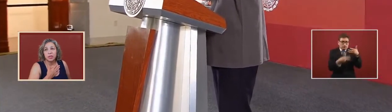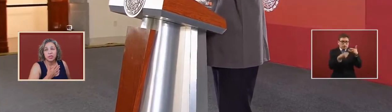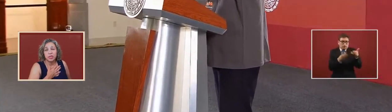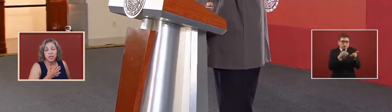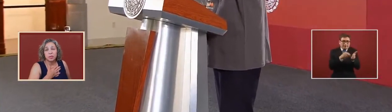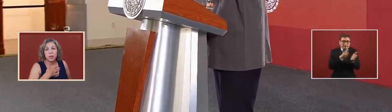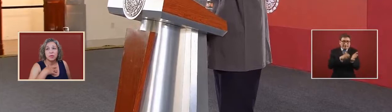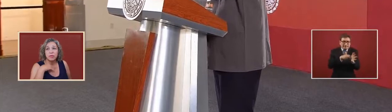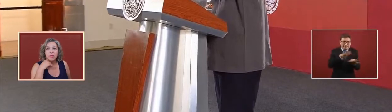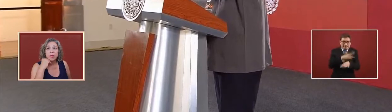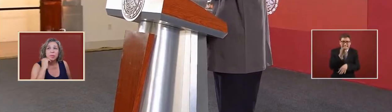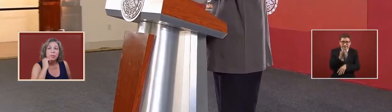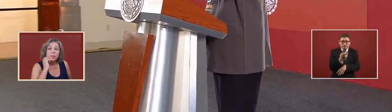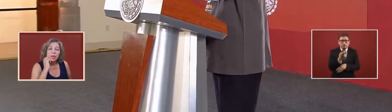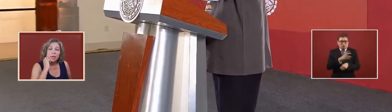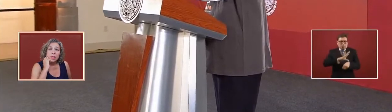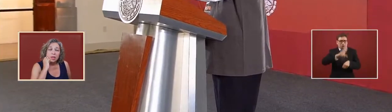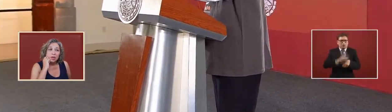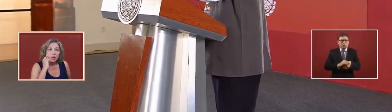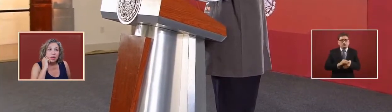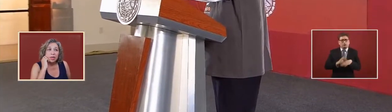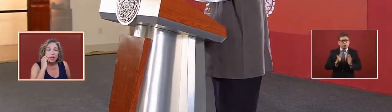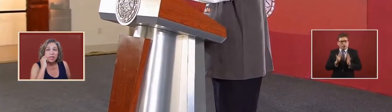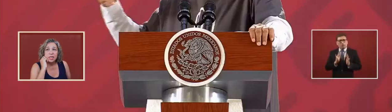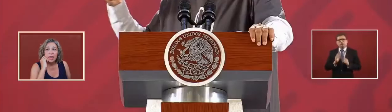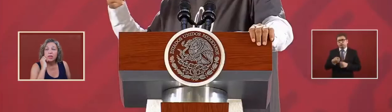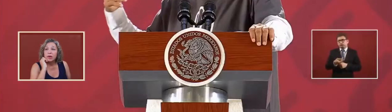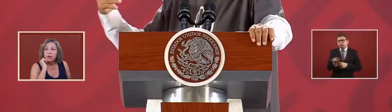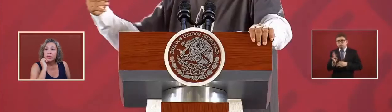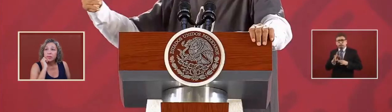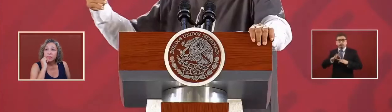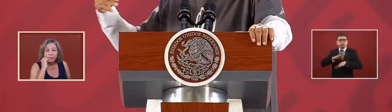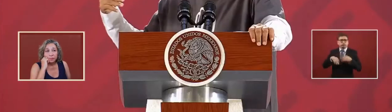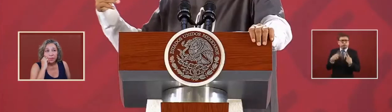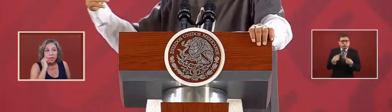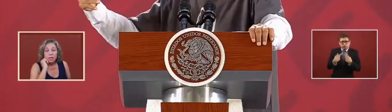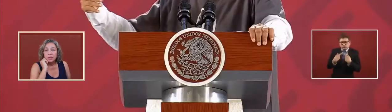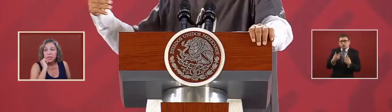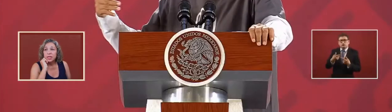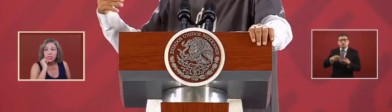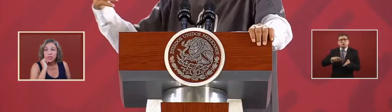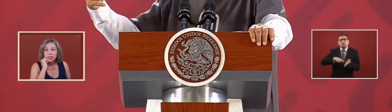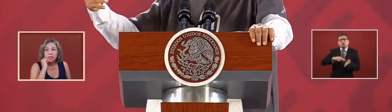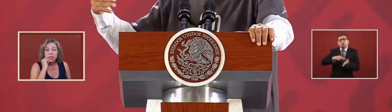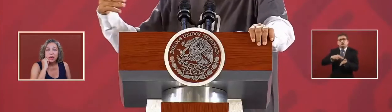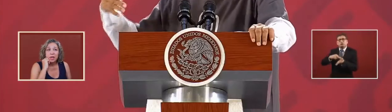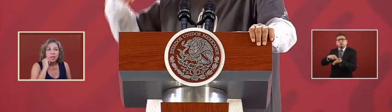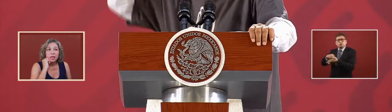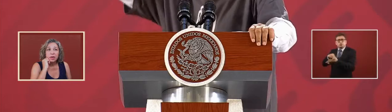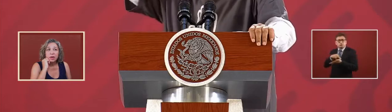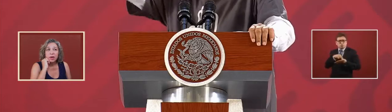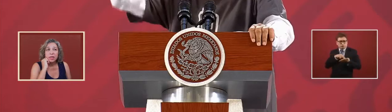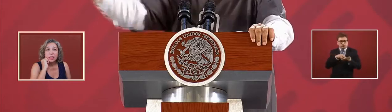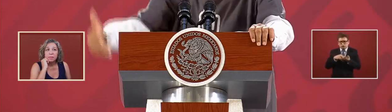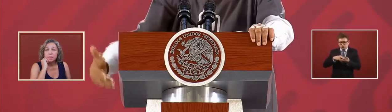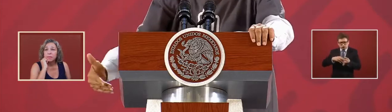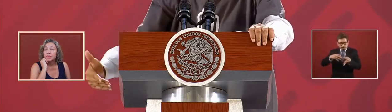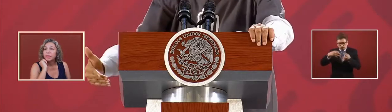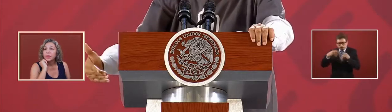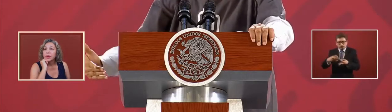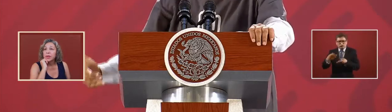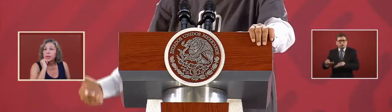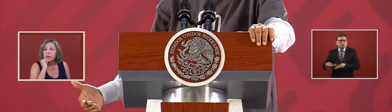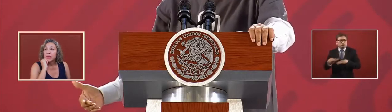constitution that's why the reform you can get together signatures and they accredit them